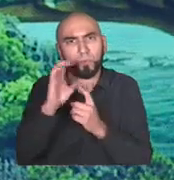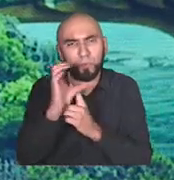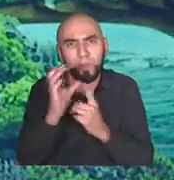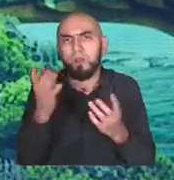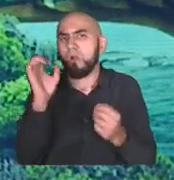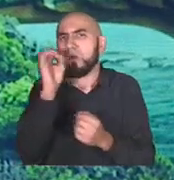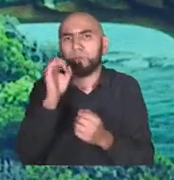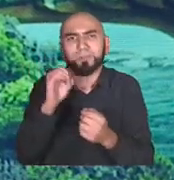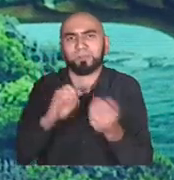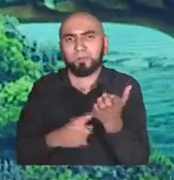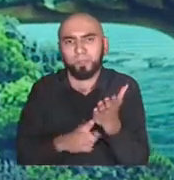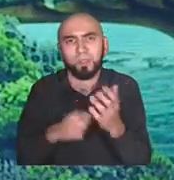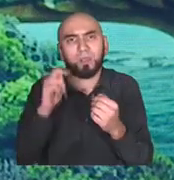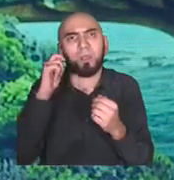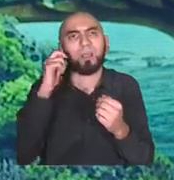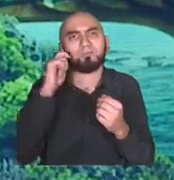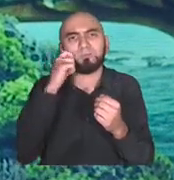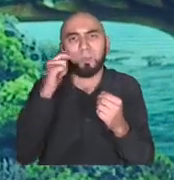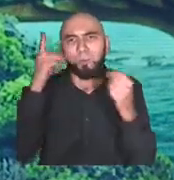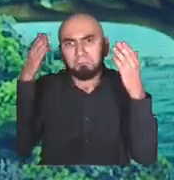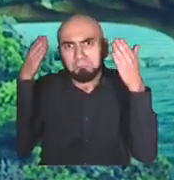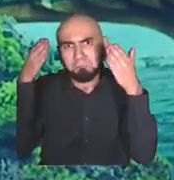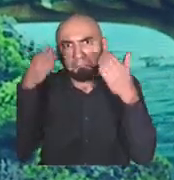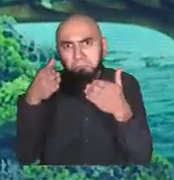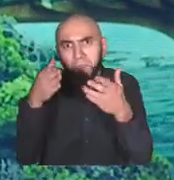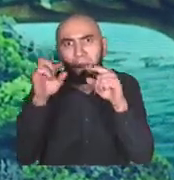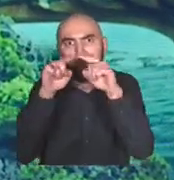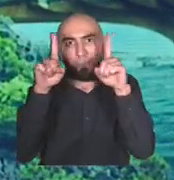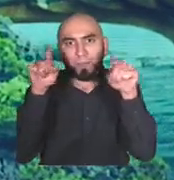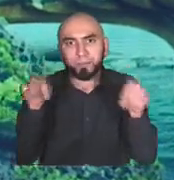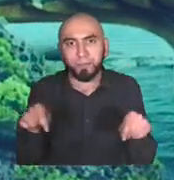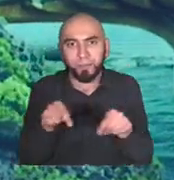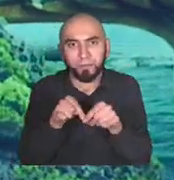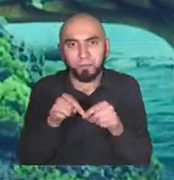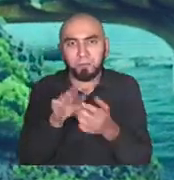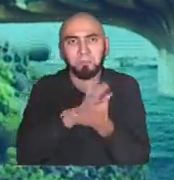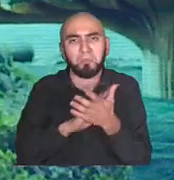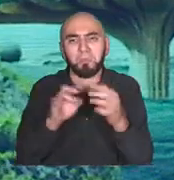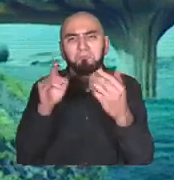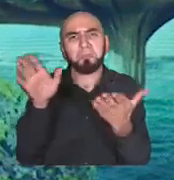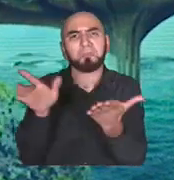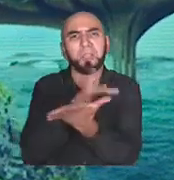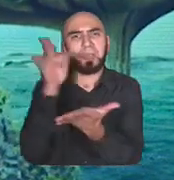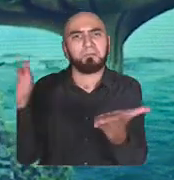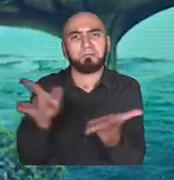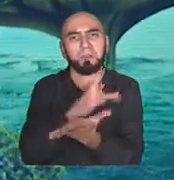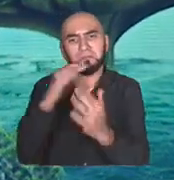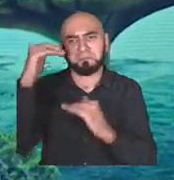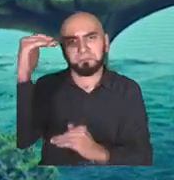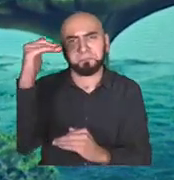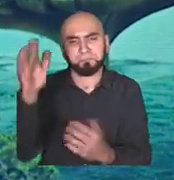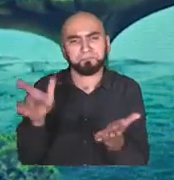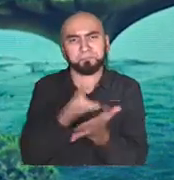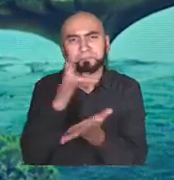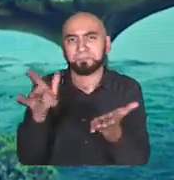Focusing you in on this small screen, whether it's a pad or a tab or a board, as Mark Weiser called it in the 80s.